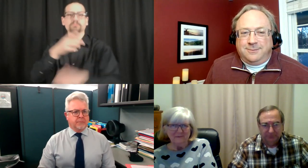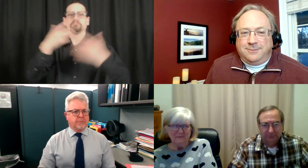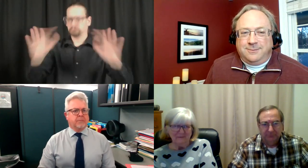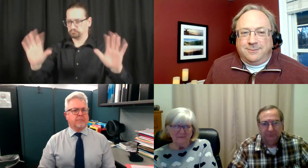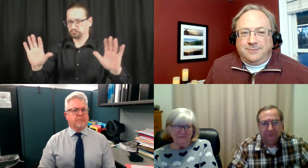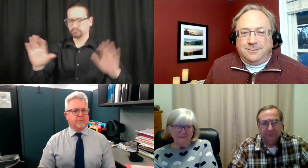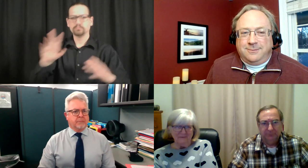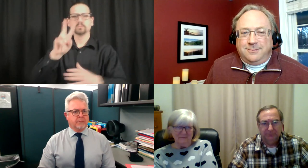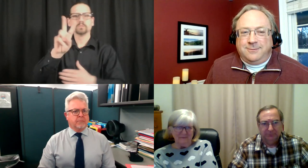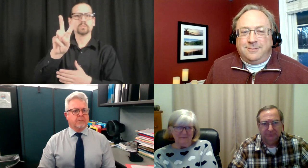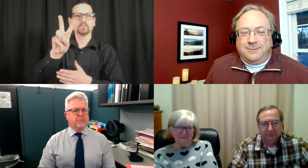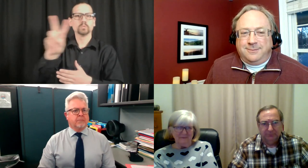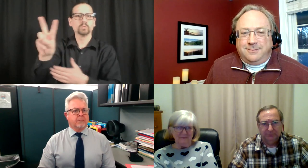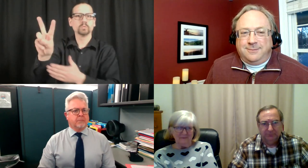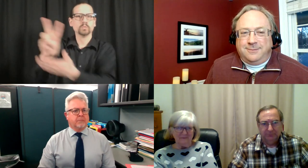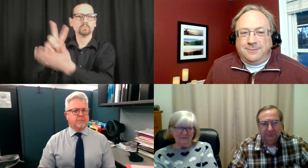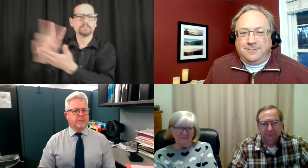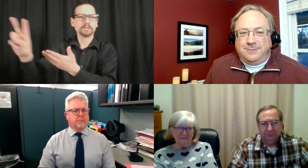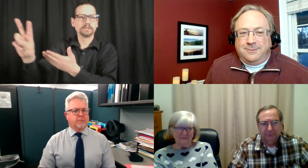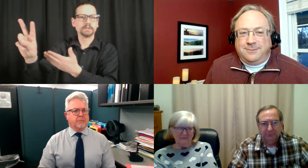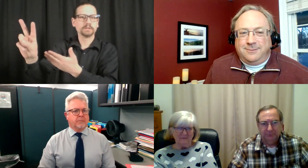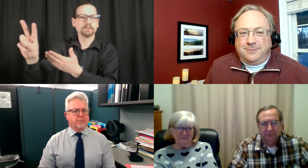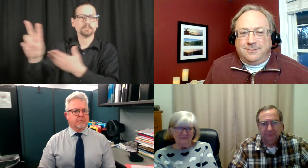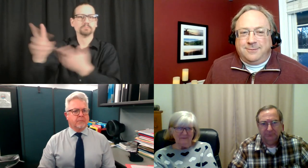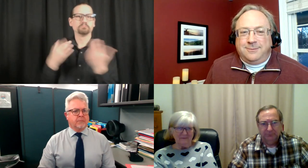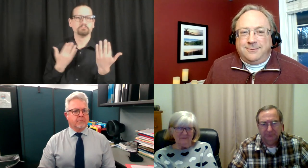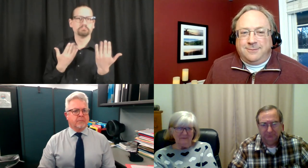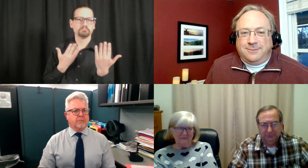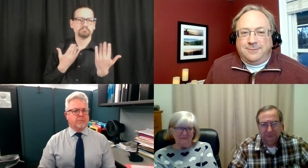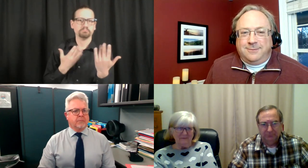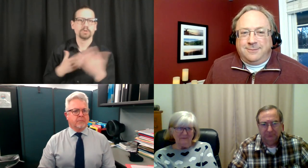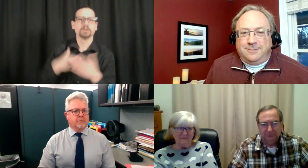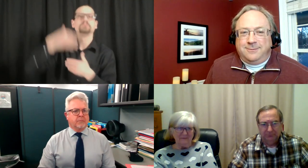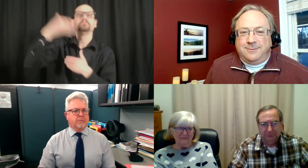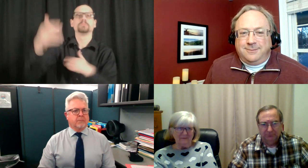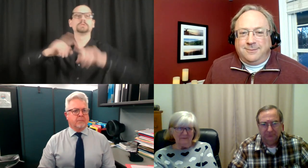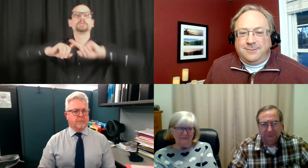We're just finishing repeating what Dr. Jim said in sign language.